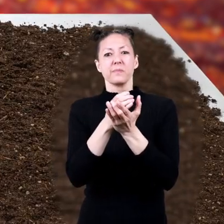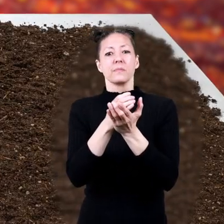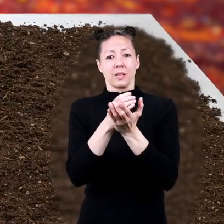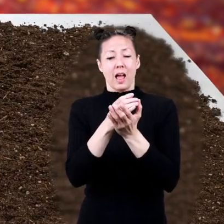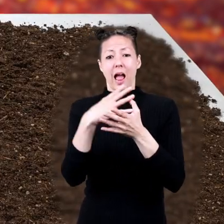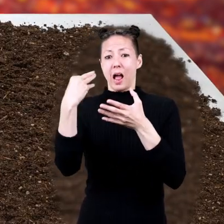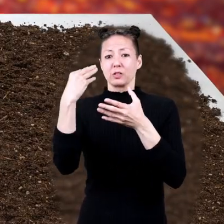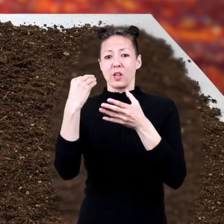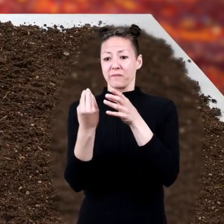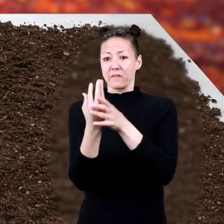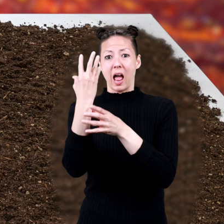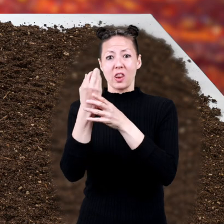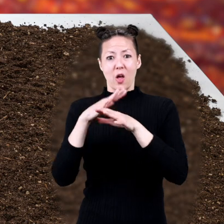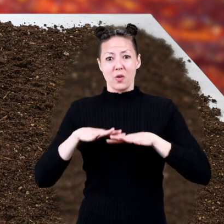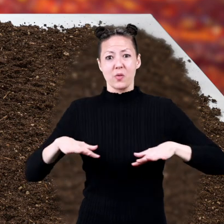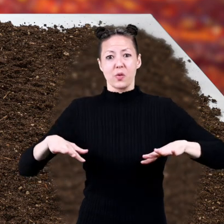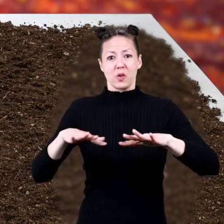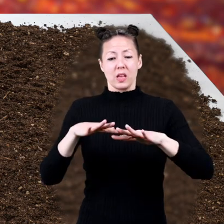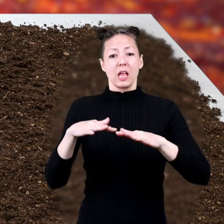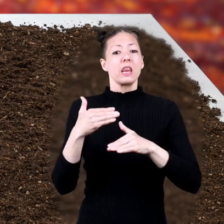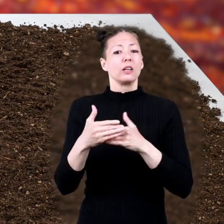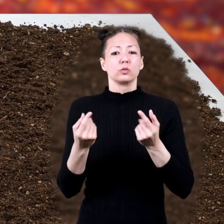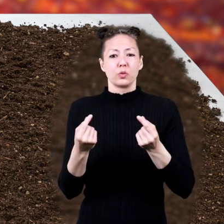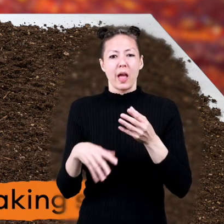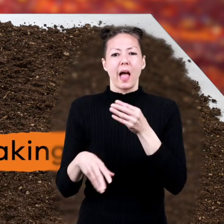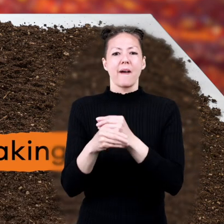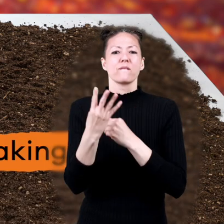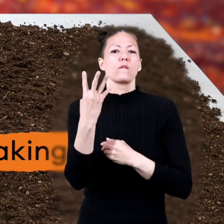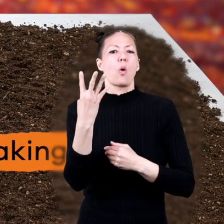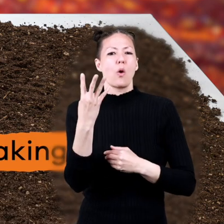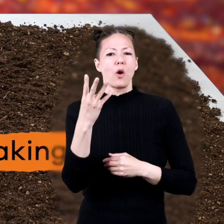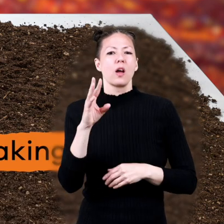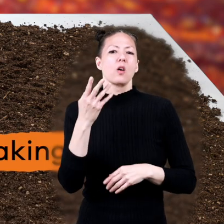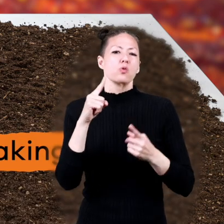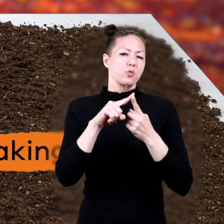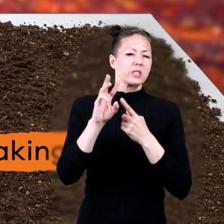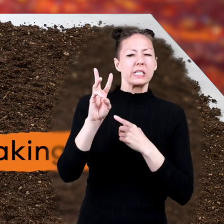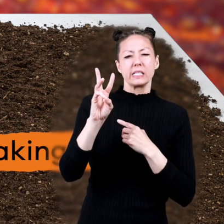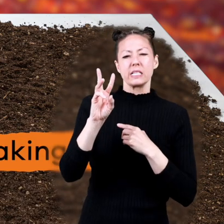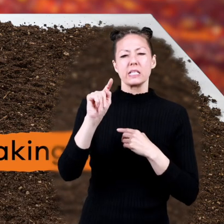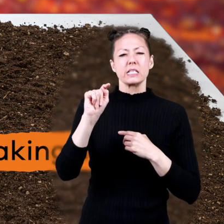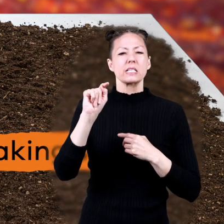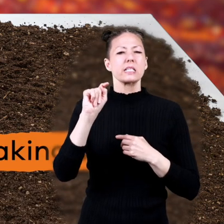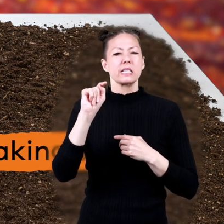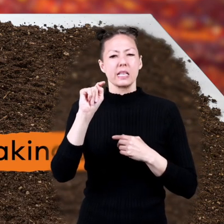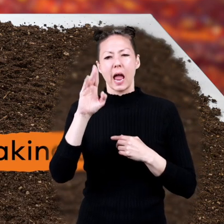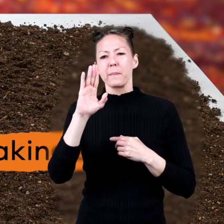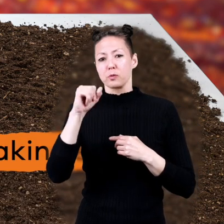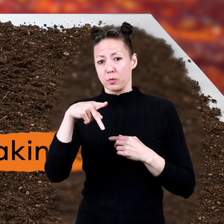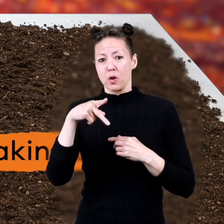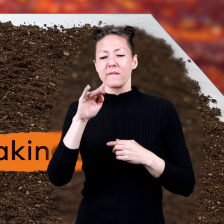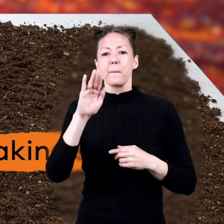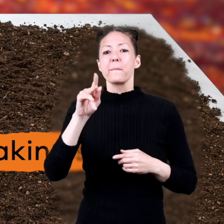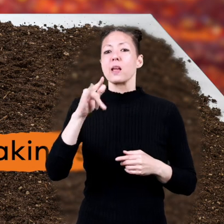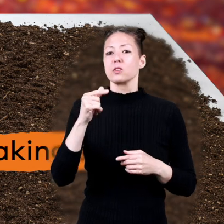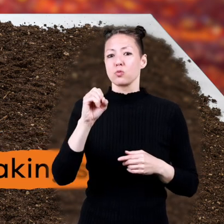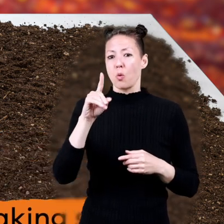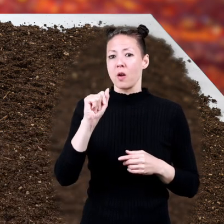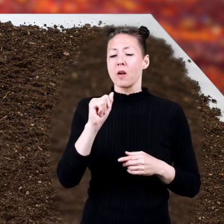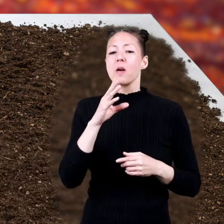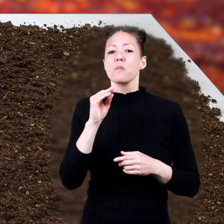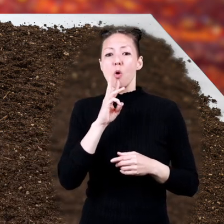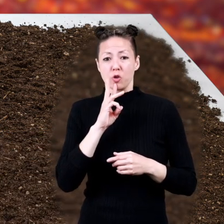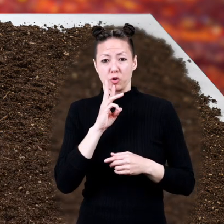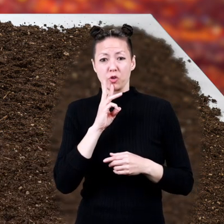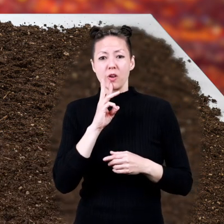outside of the volcano next add four to six tablespoons of baking soda to the water